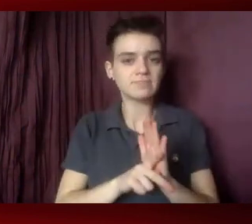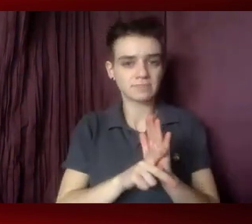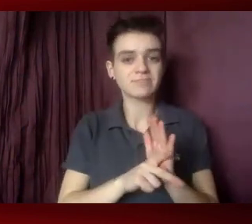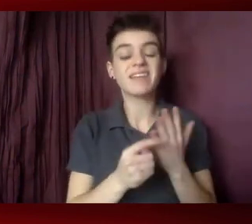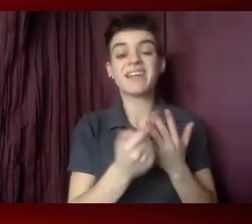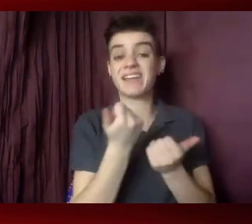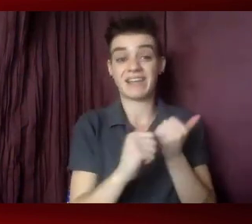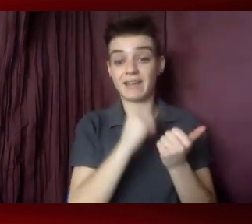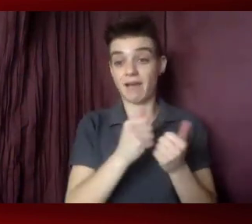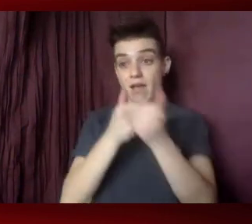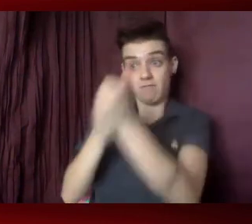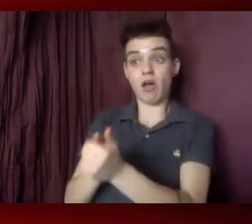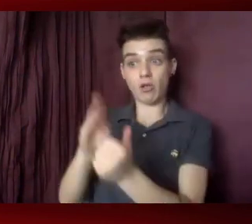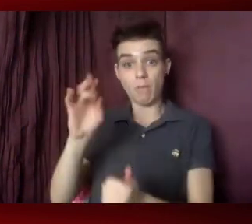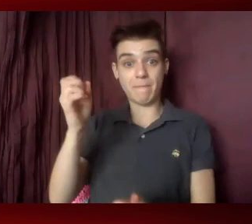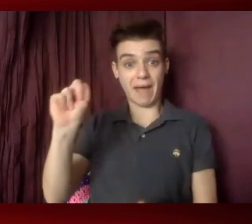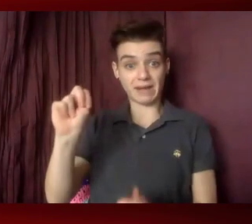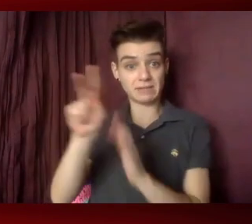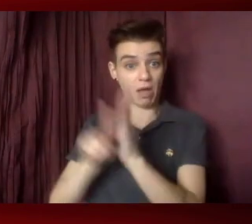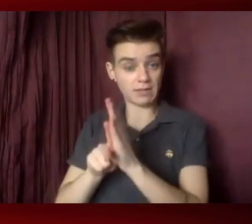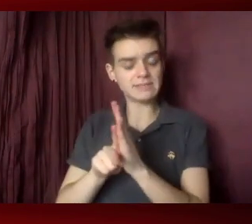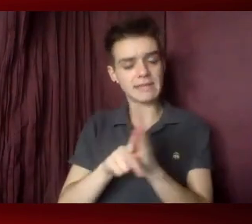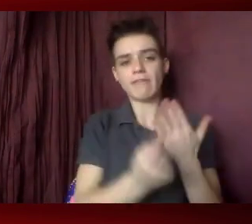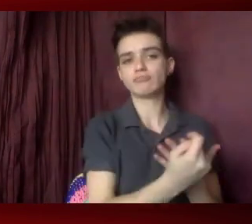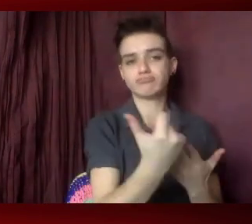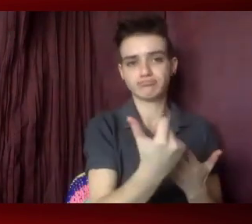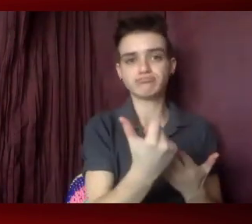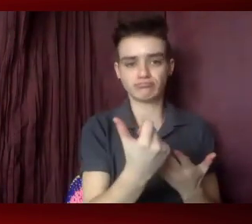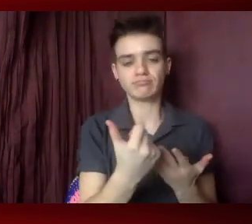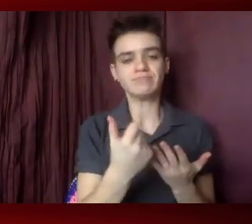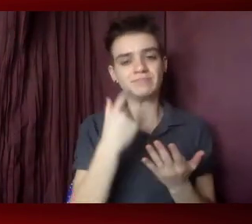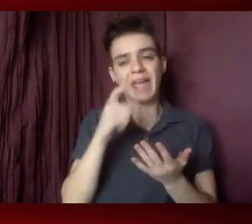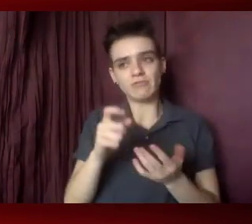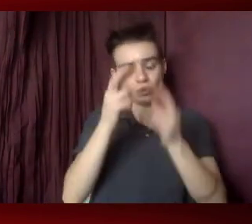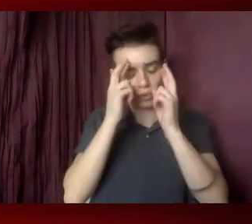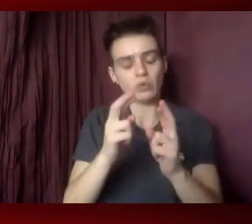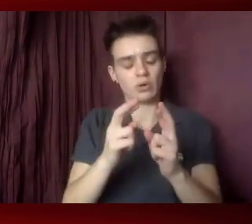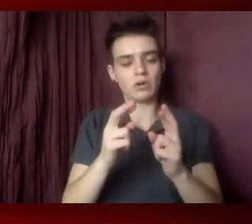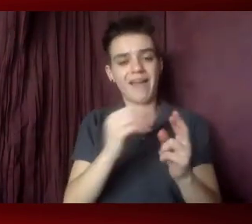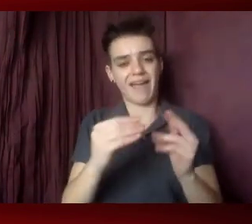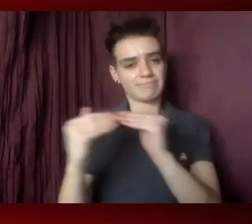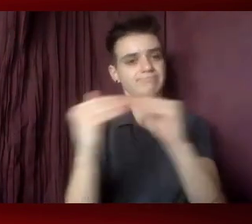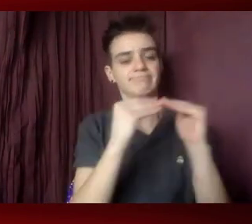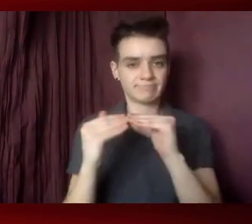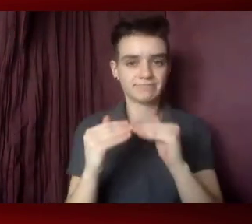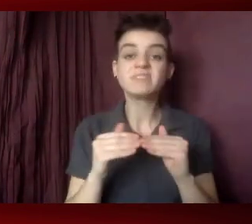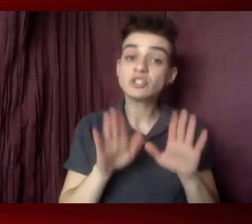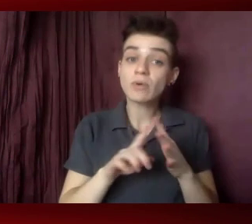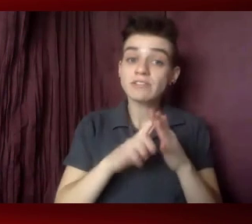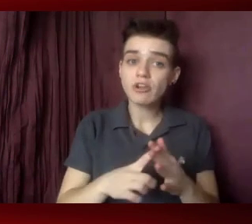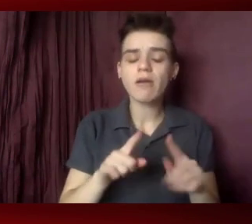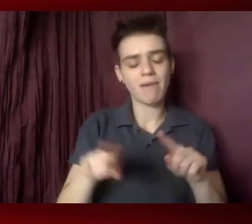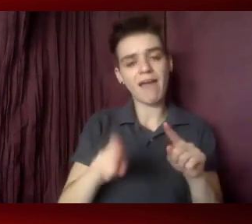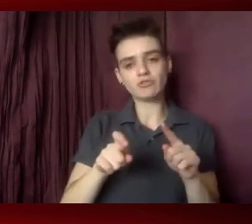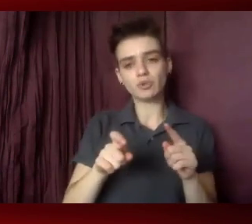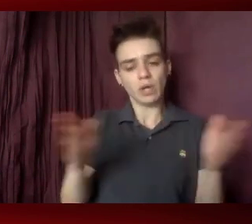are not in line with the administration's policy to treat everyone with dignity and respect. This is a great start, but now we need to keep the pressure up